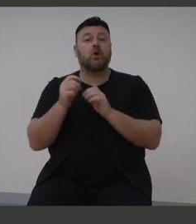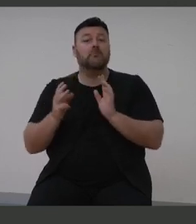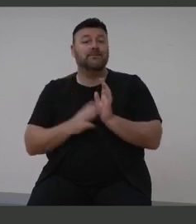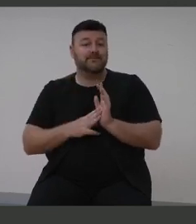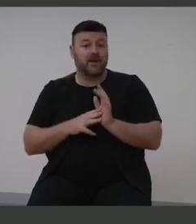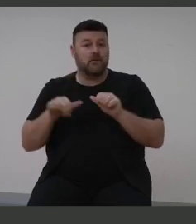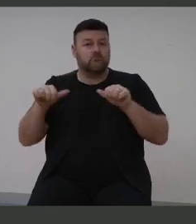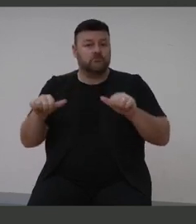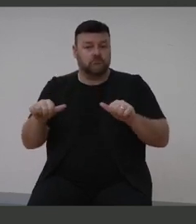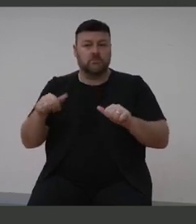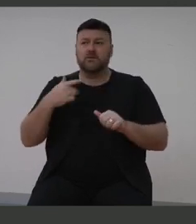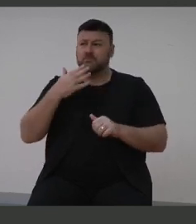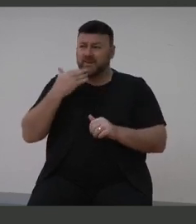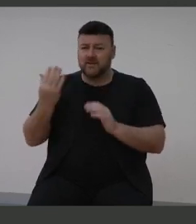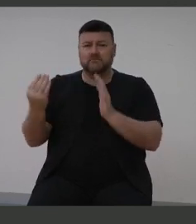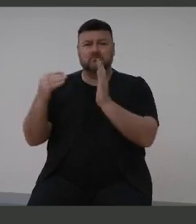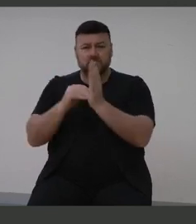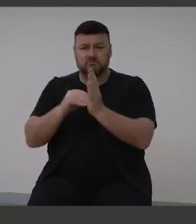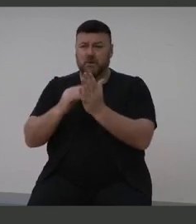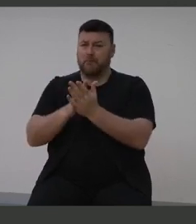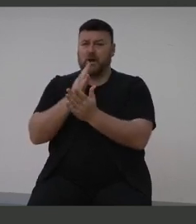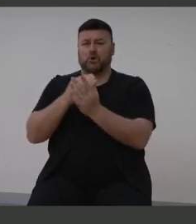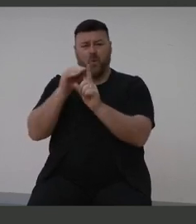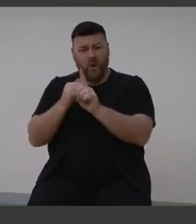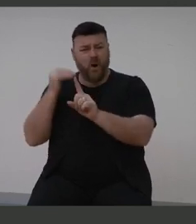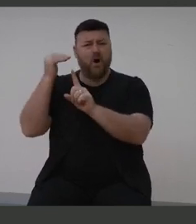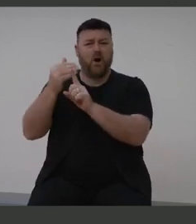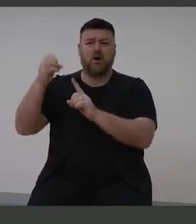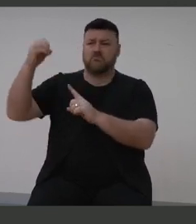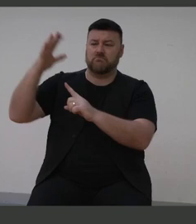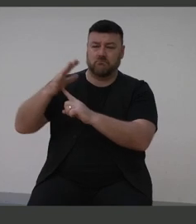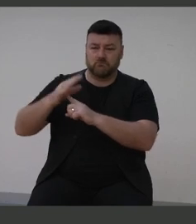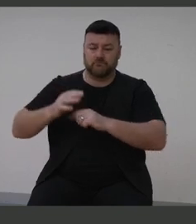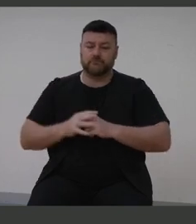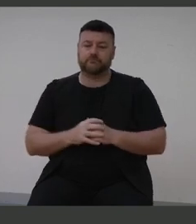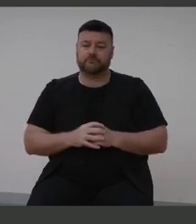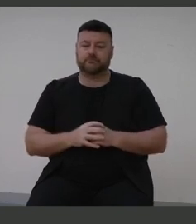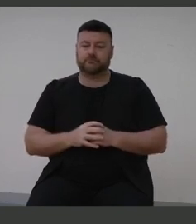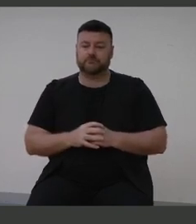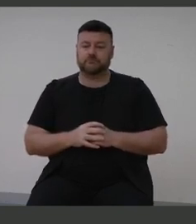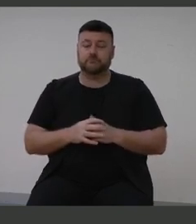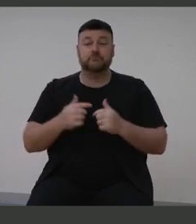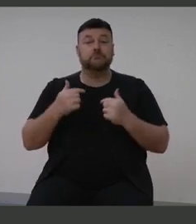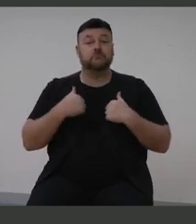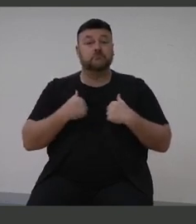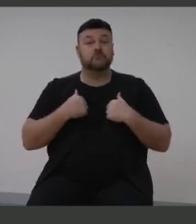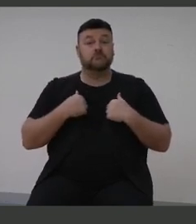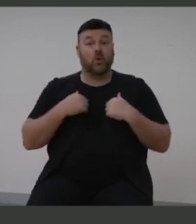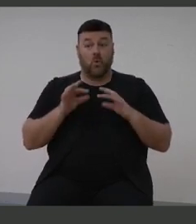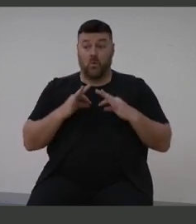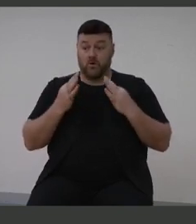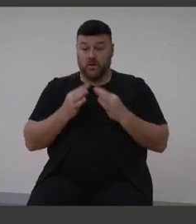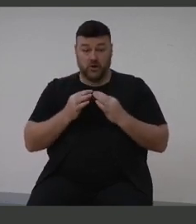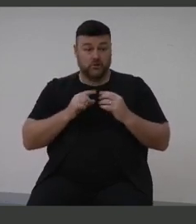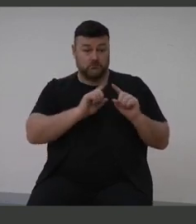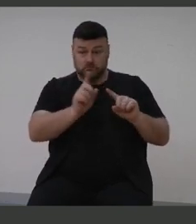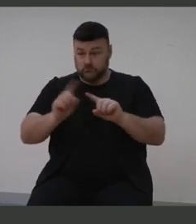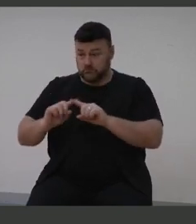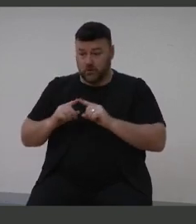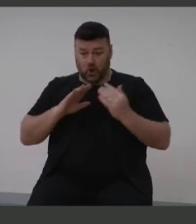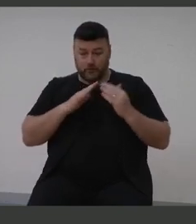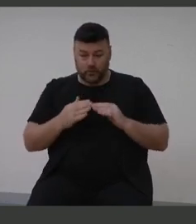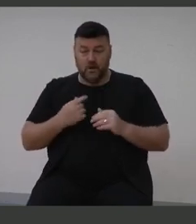wellbeing of Australia. How did our sector respond? Well, 104 submissions were lodged.